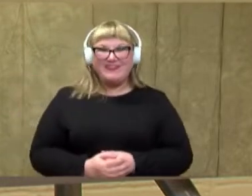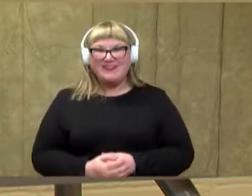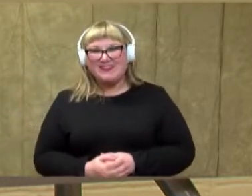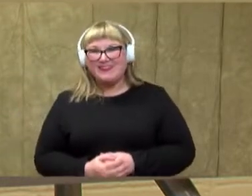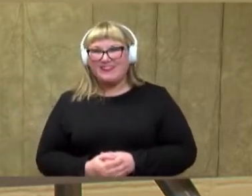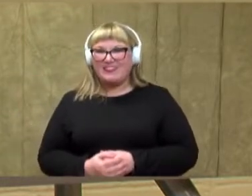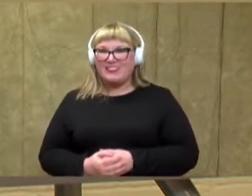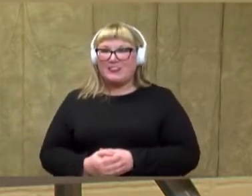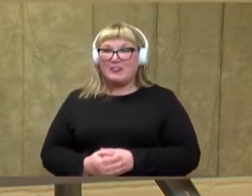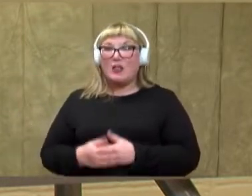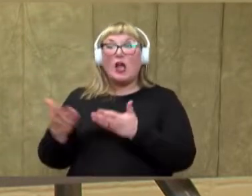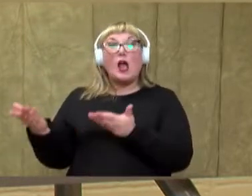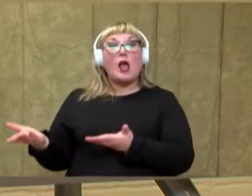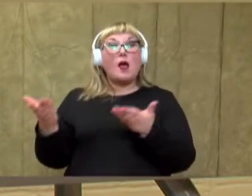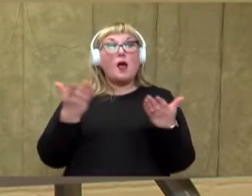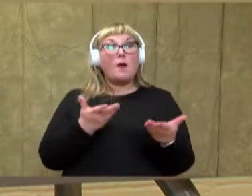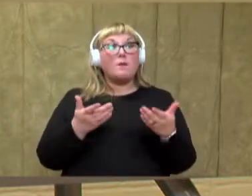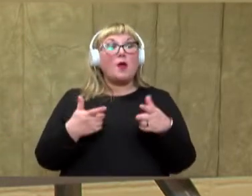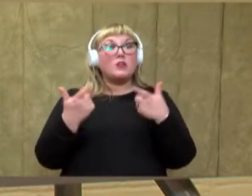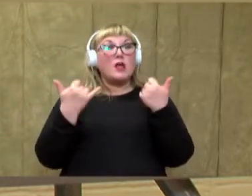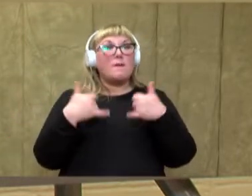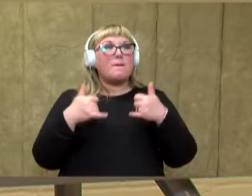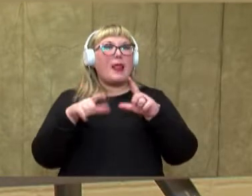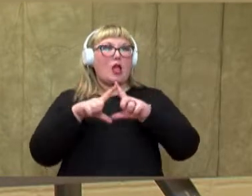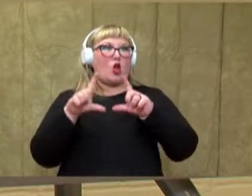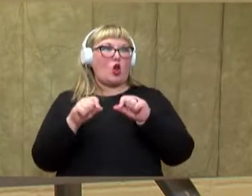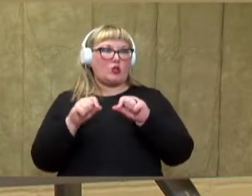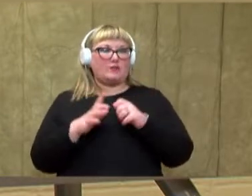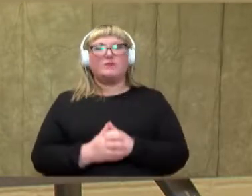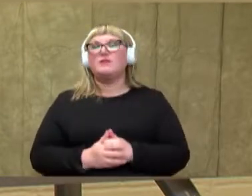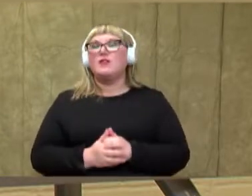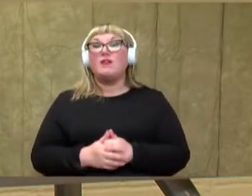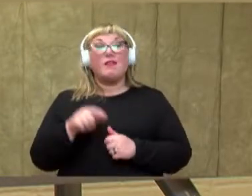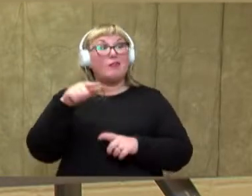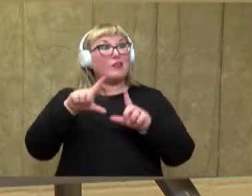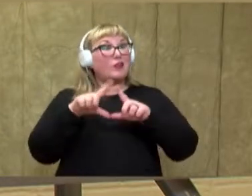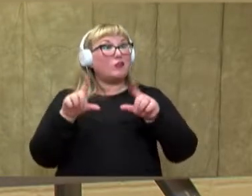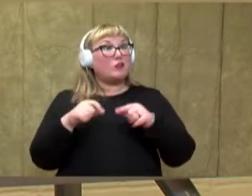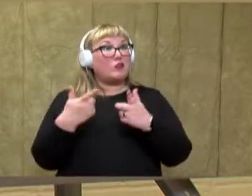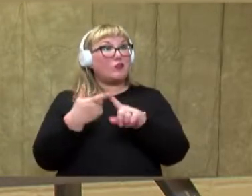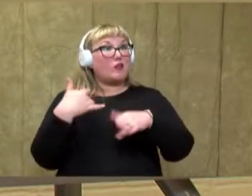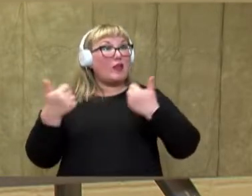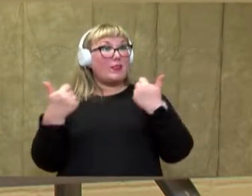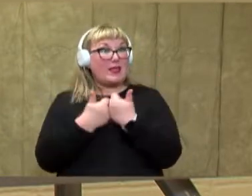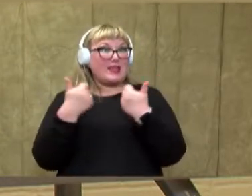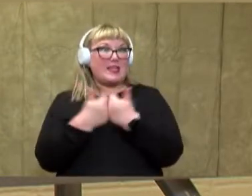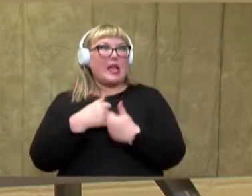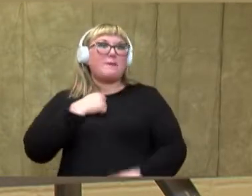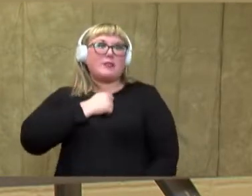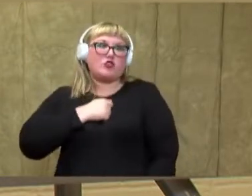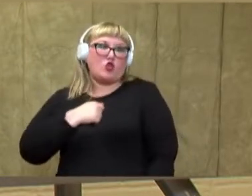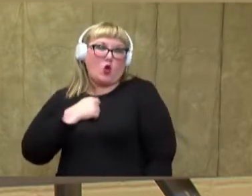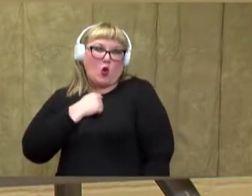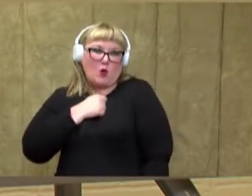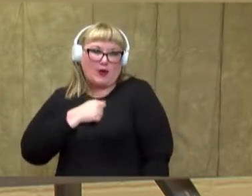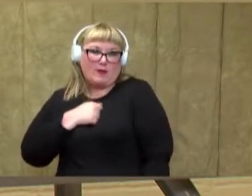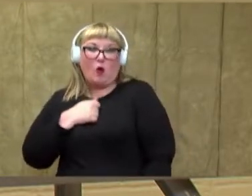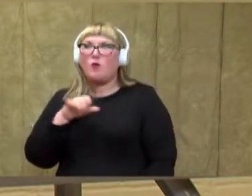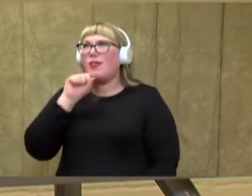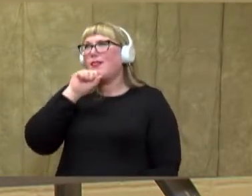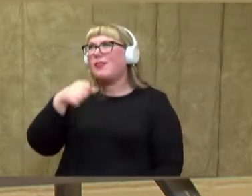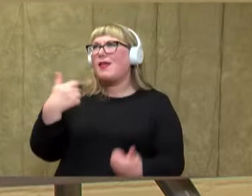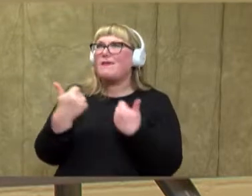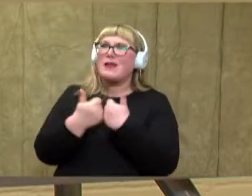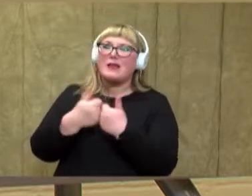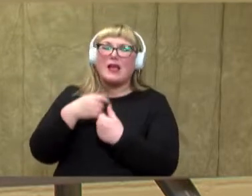some playing cards from home. These cards are from the game Sorry. We love to play games at our